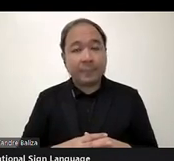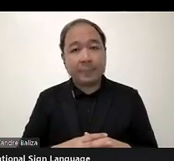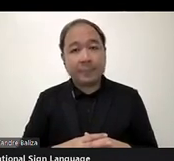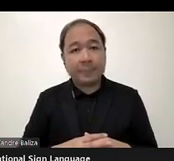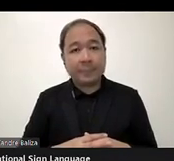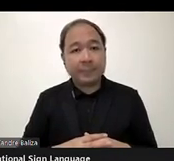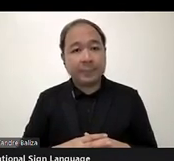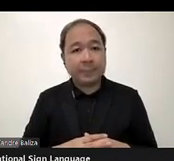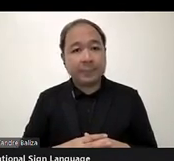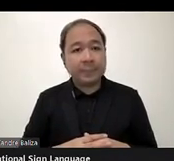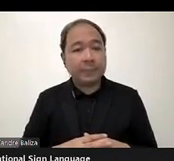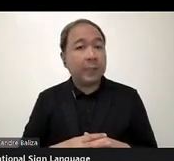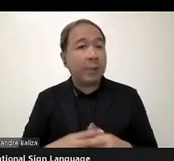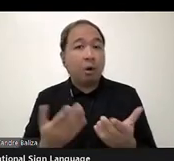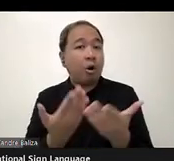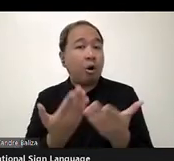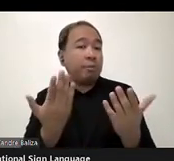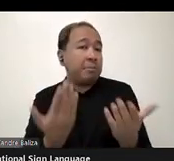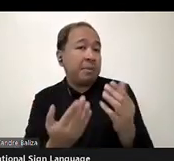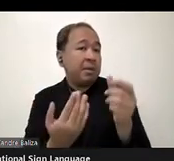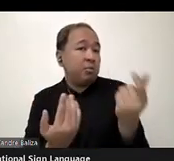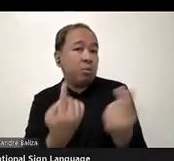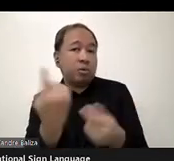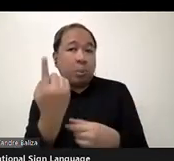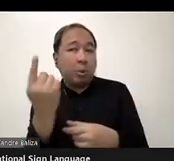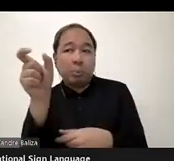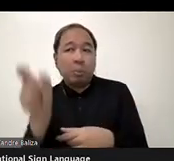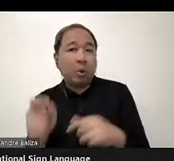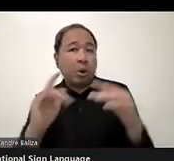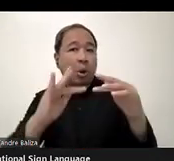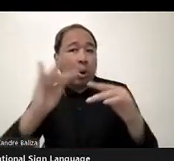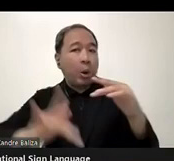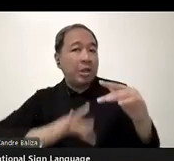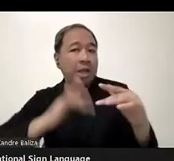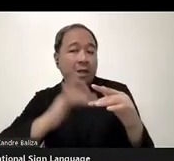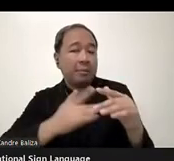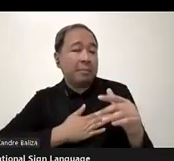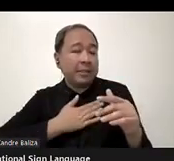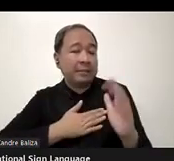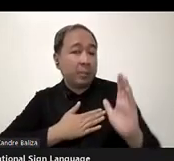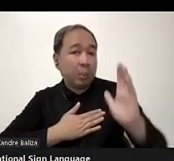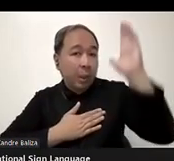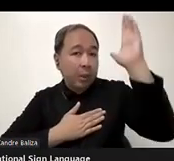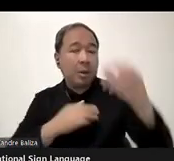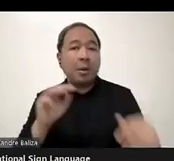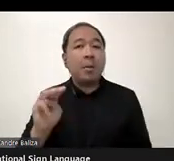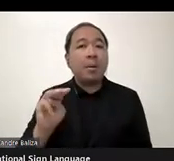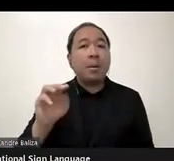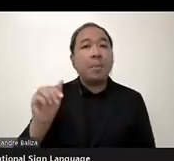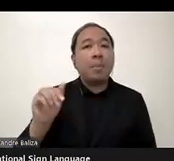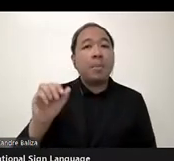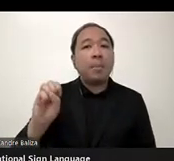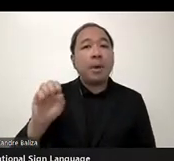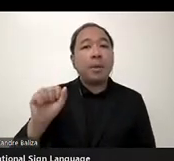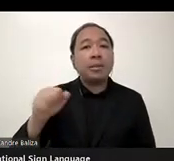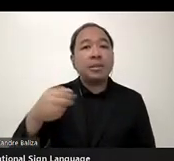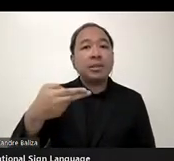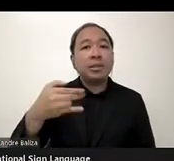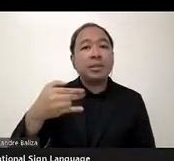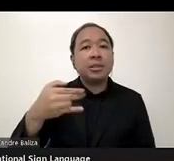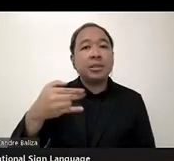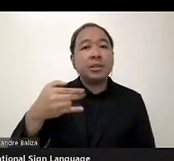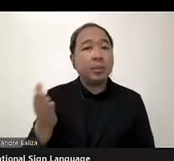or if there's anyone online, Deirdre, you could let us know of anyone. Oh, Masahito. Yes, Masahito, please go ahead.